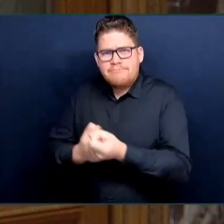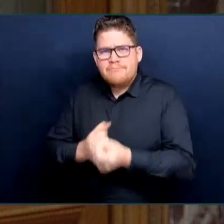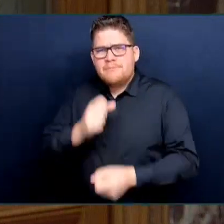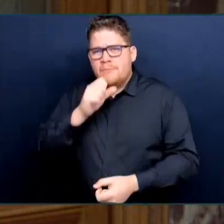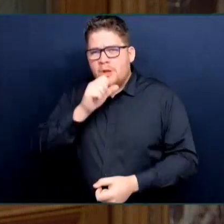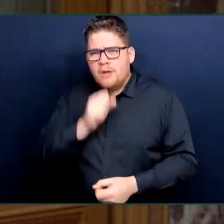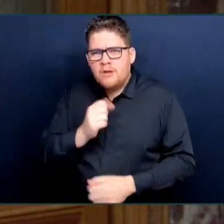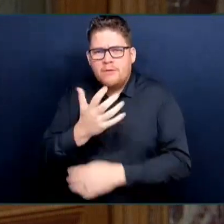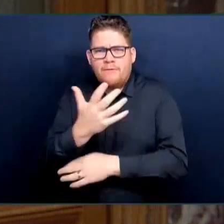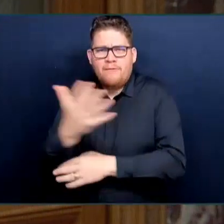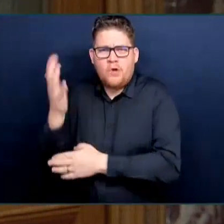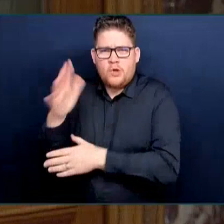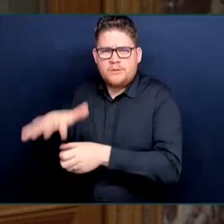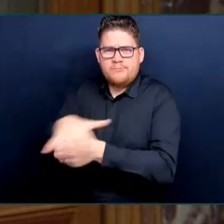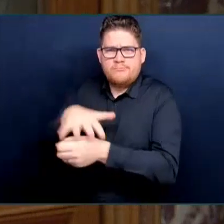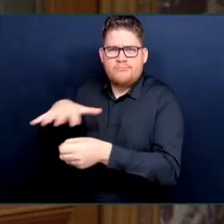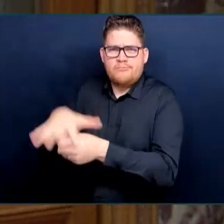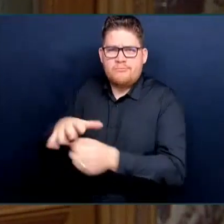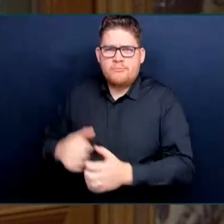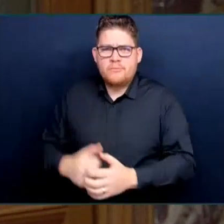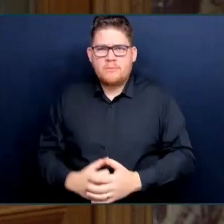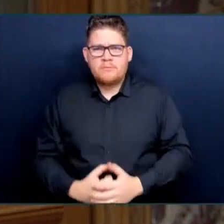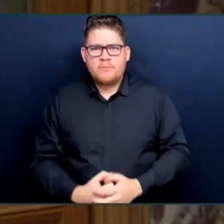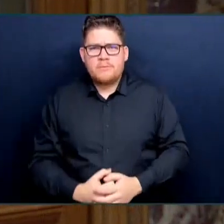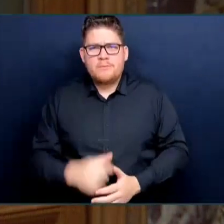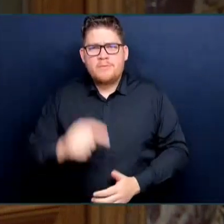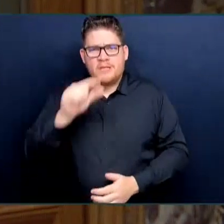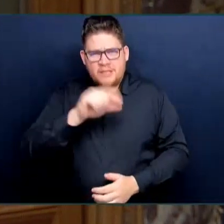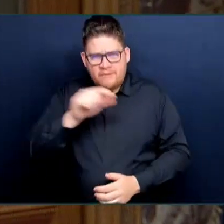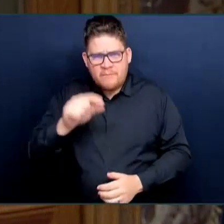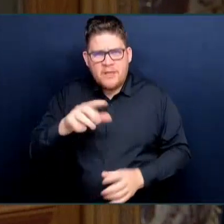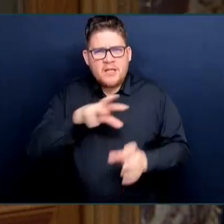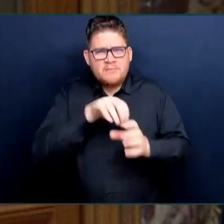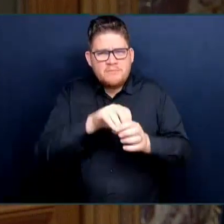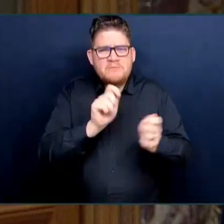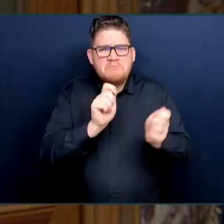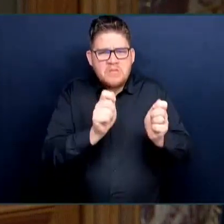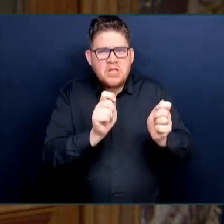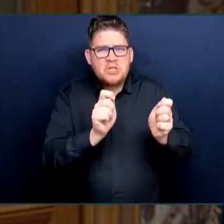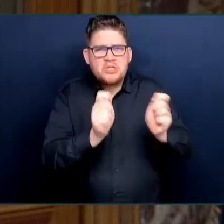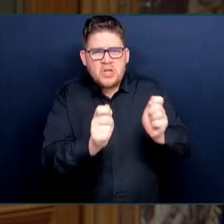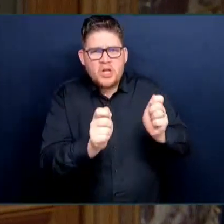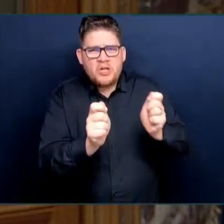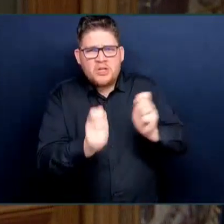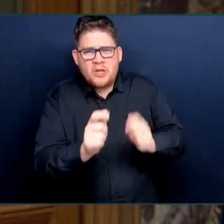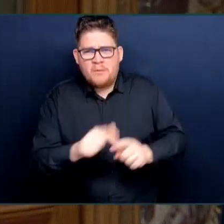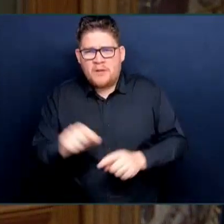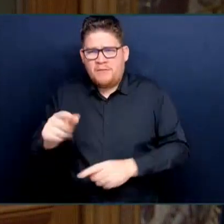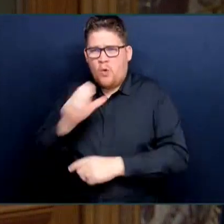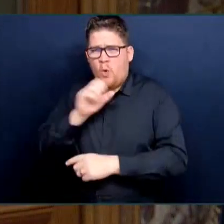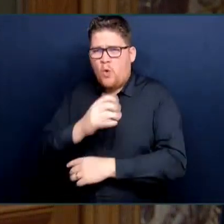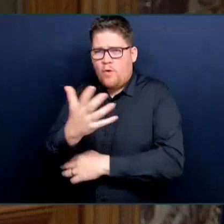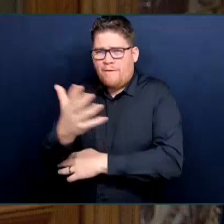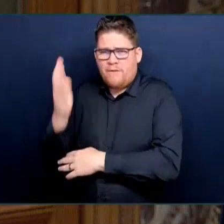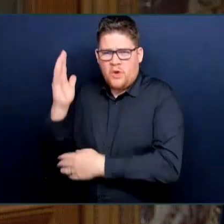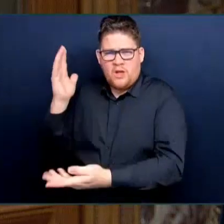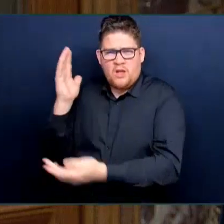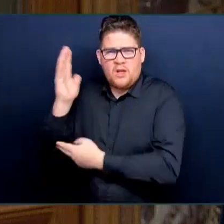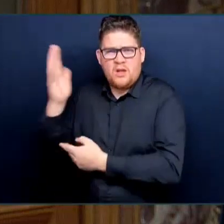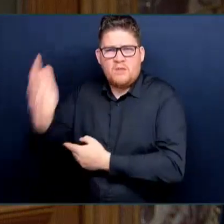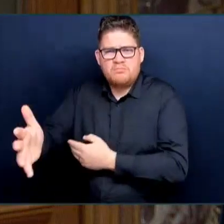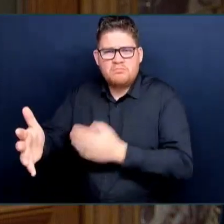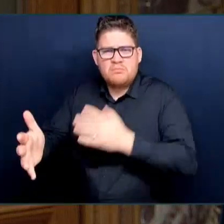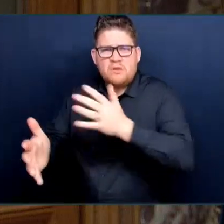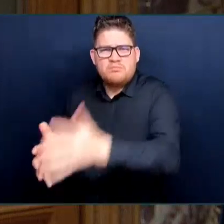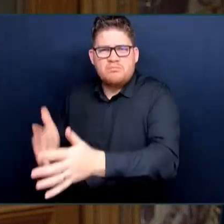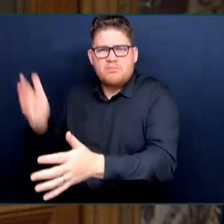continue to fall, and the situation is dire. The spotted owl population, a species dependent on